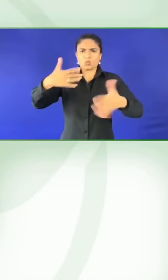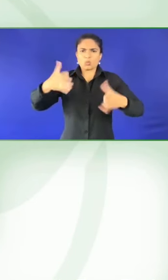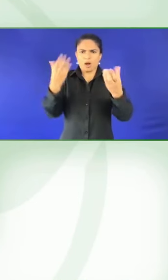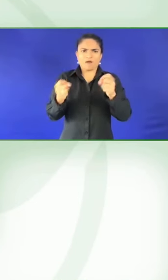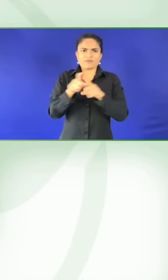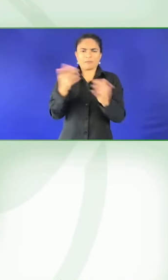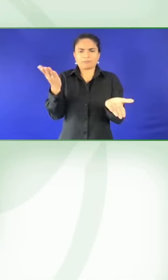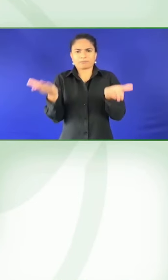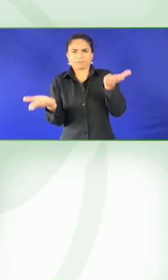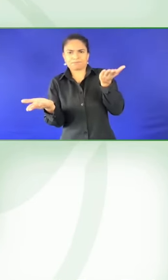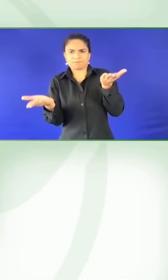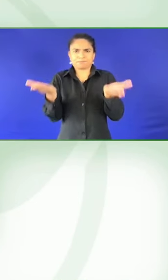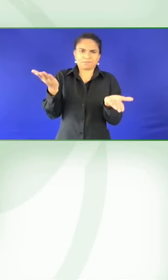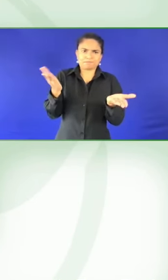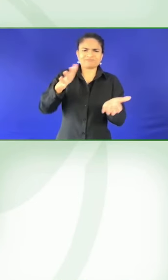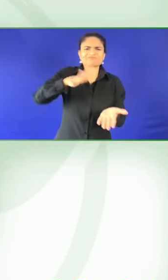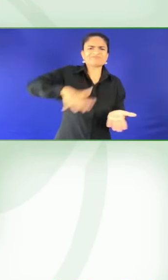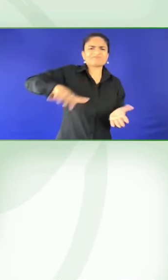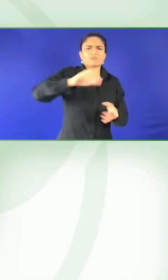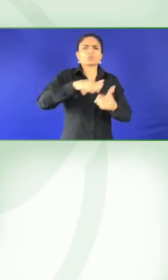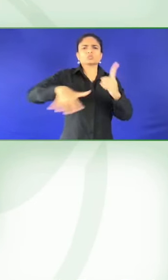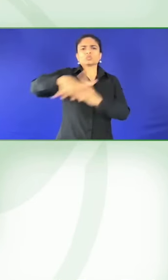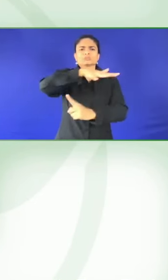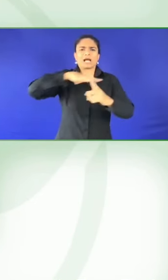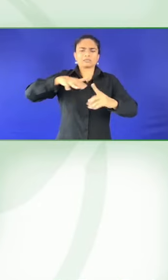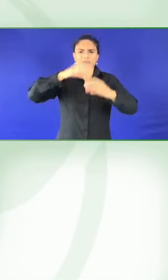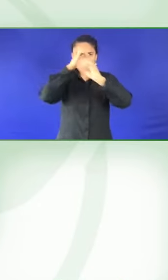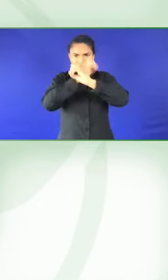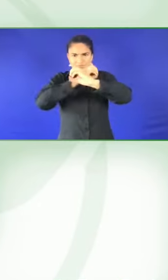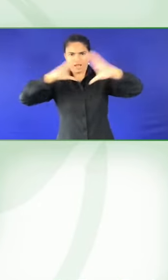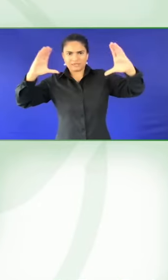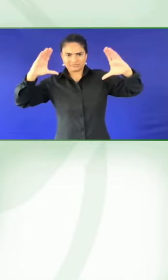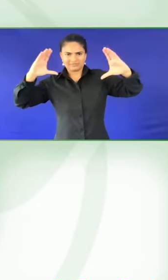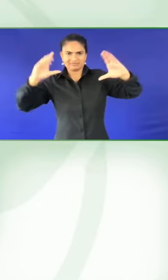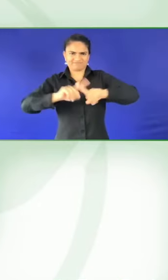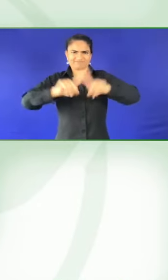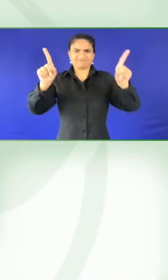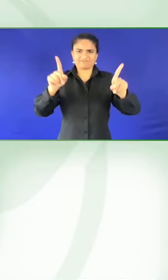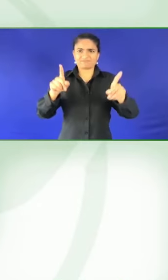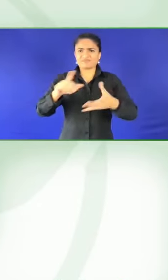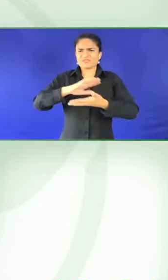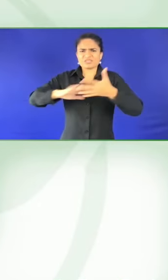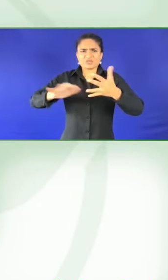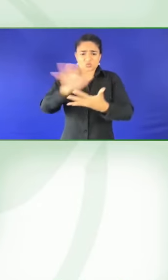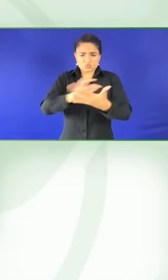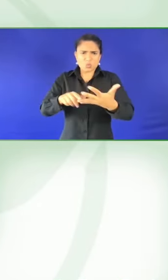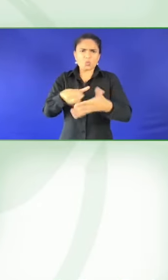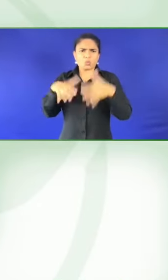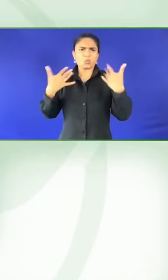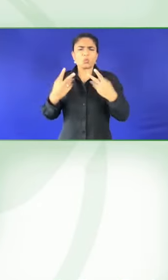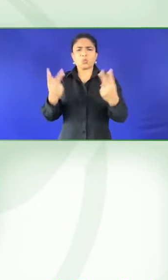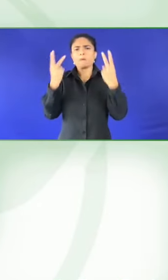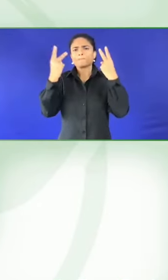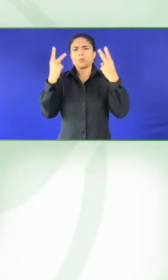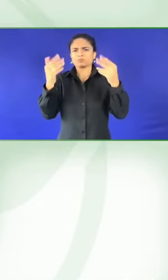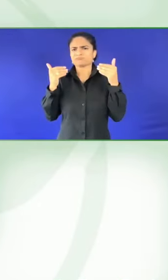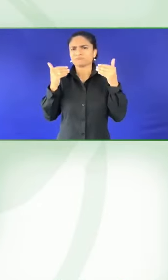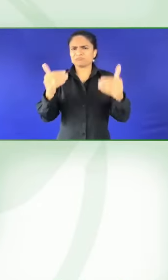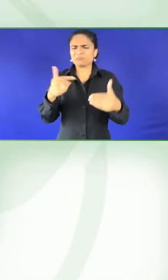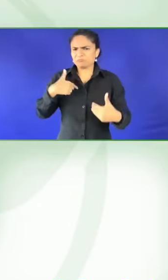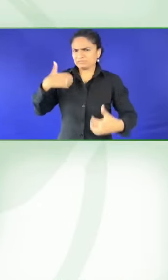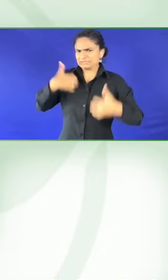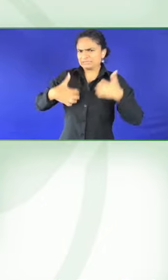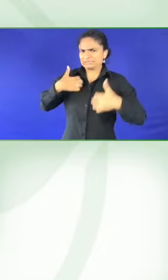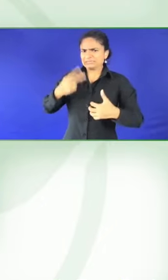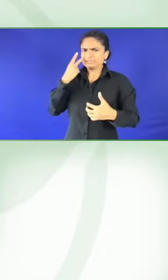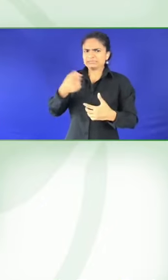Yes, you're right. And that's why we feel that it's very important that deaf children have access to native